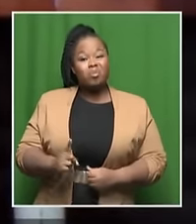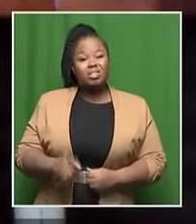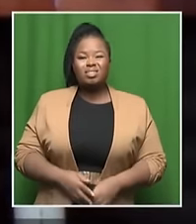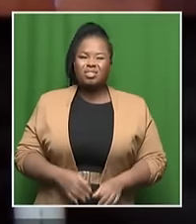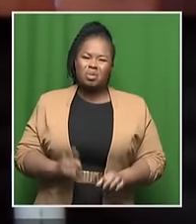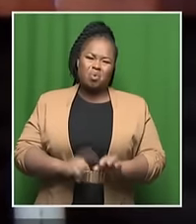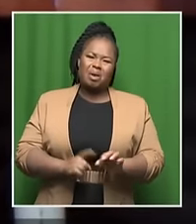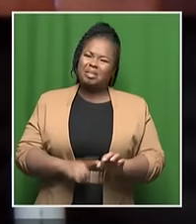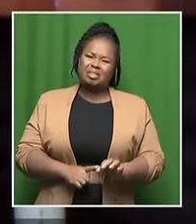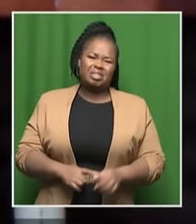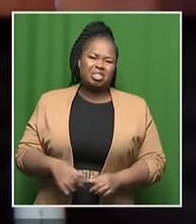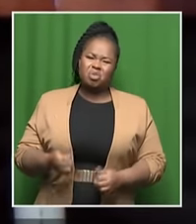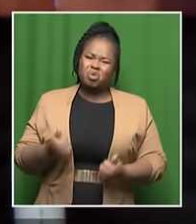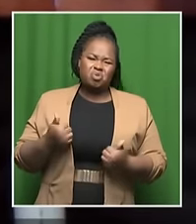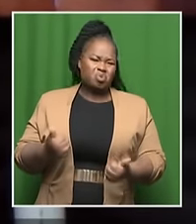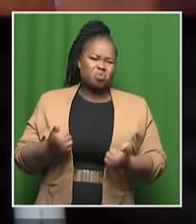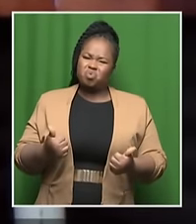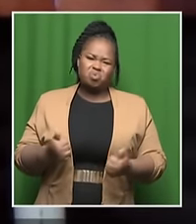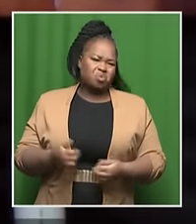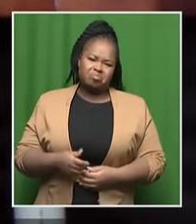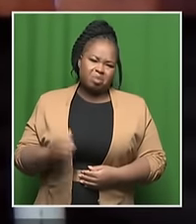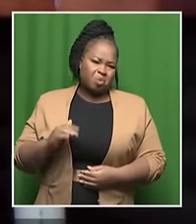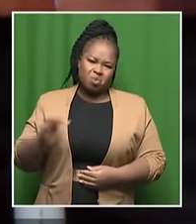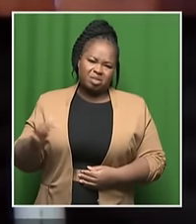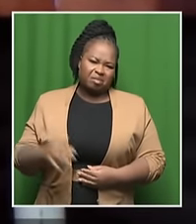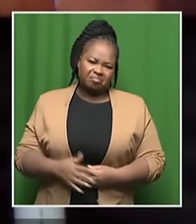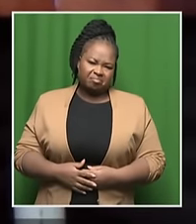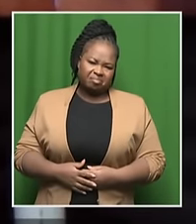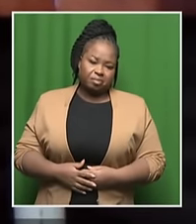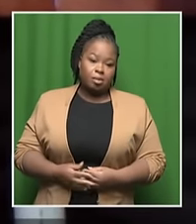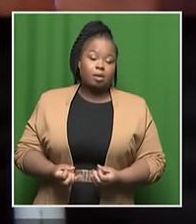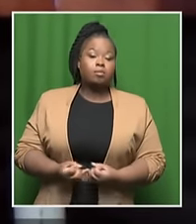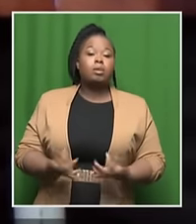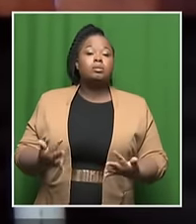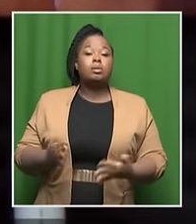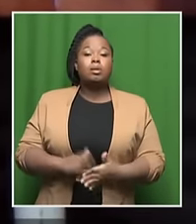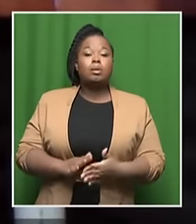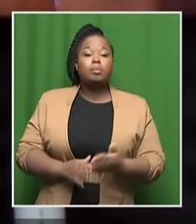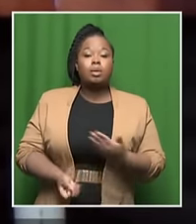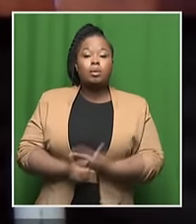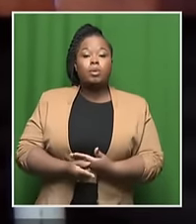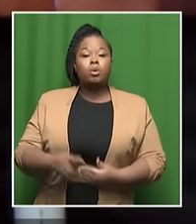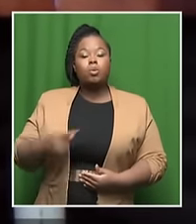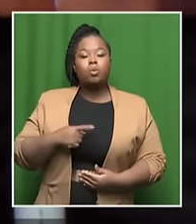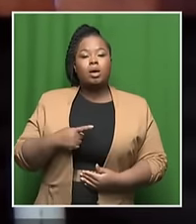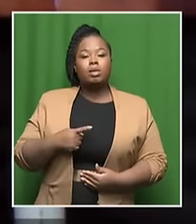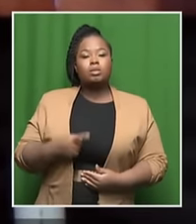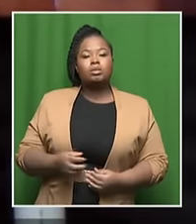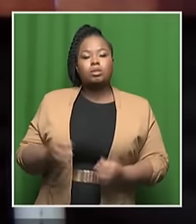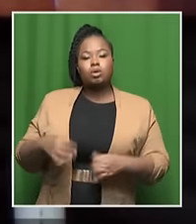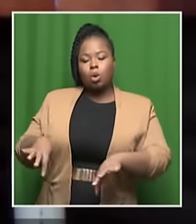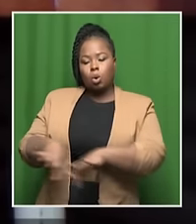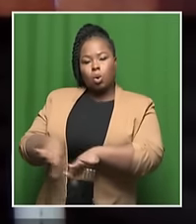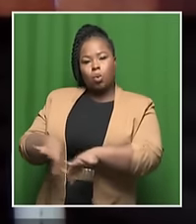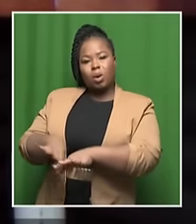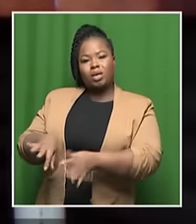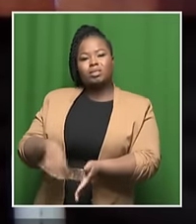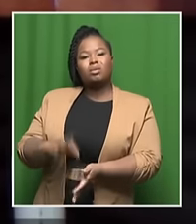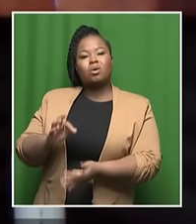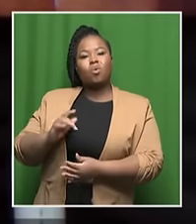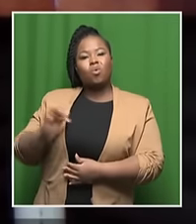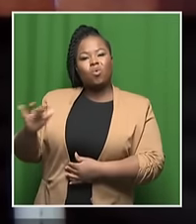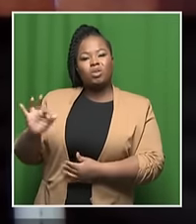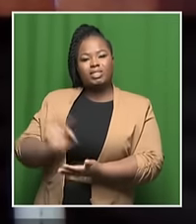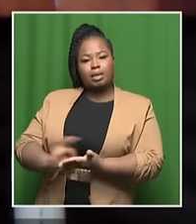crisis, in my view, is driven mostly by the collapse of our wastewater treatment works. Because you must remember